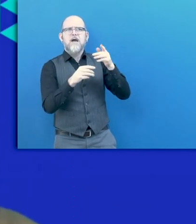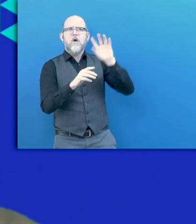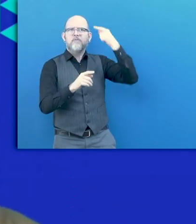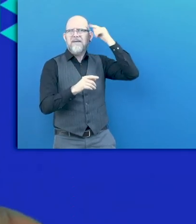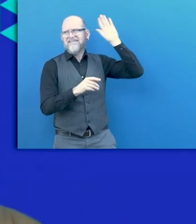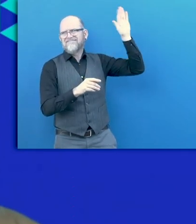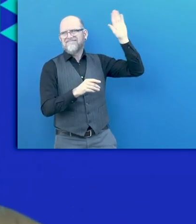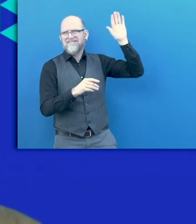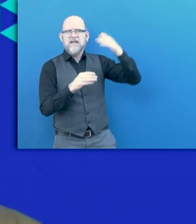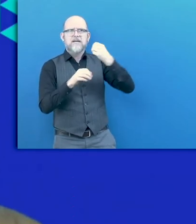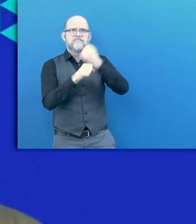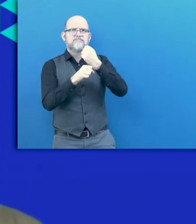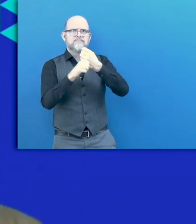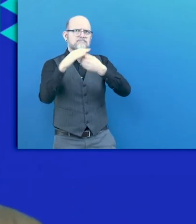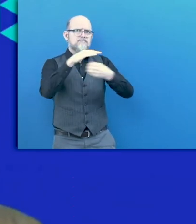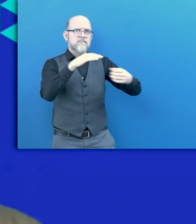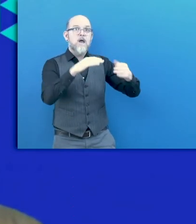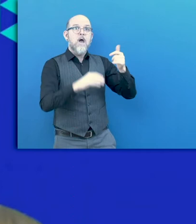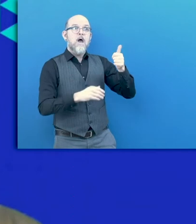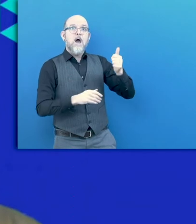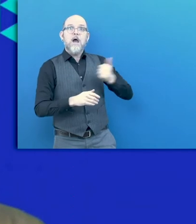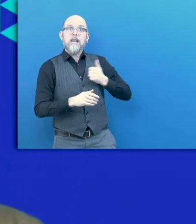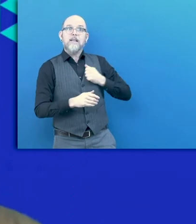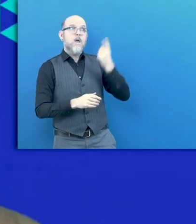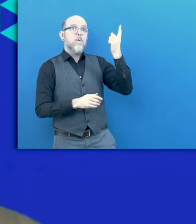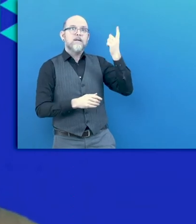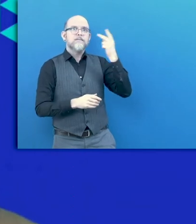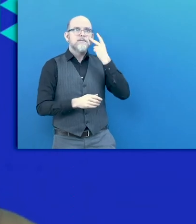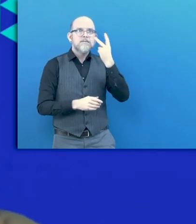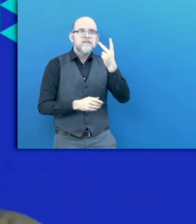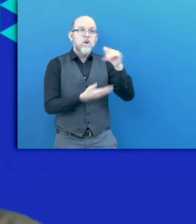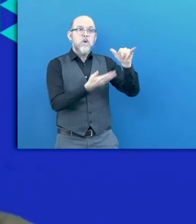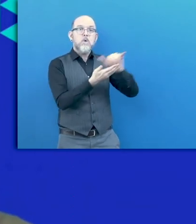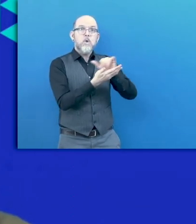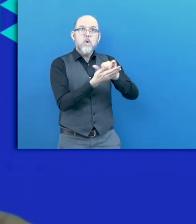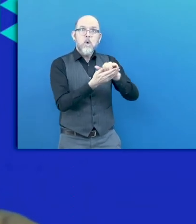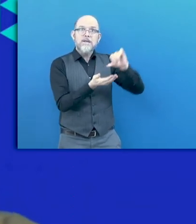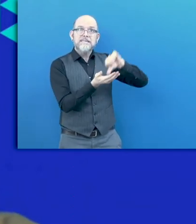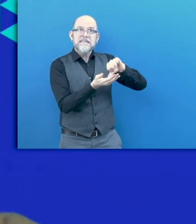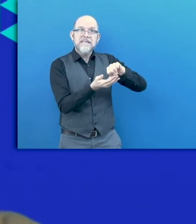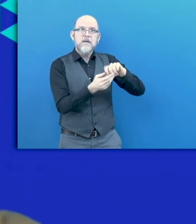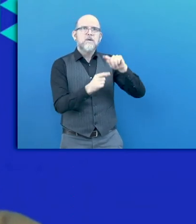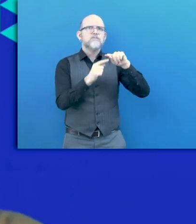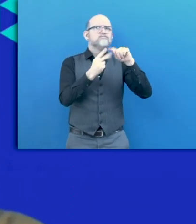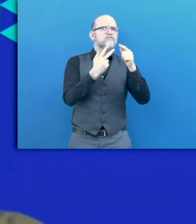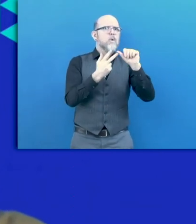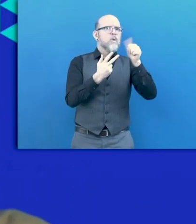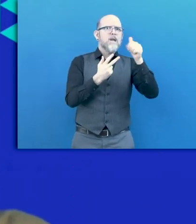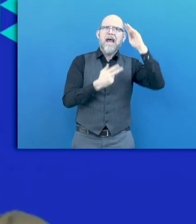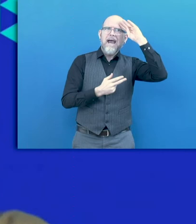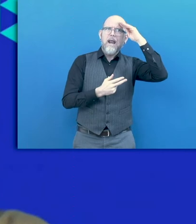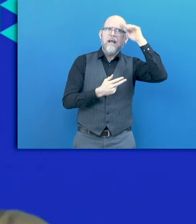City, the Irish government, to see whether we can formalize that interest through the establishment of